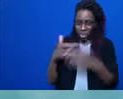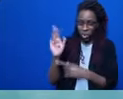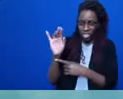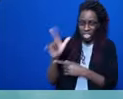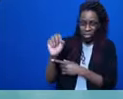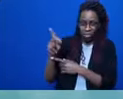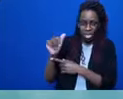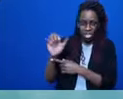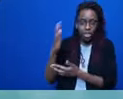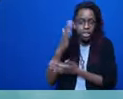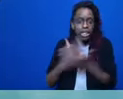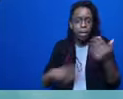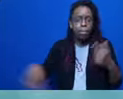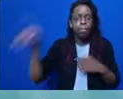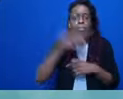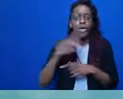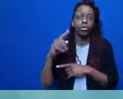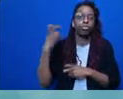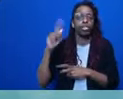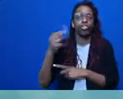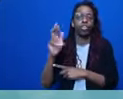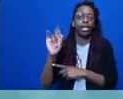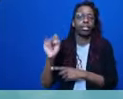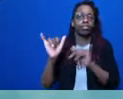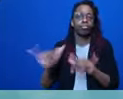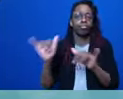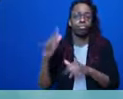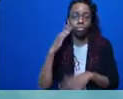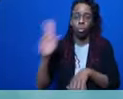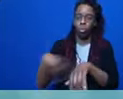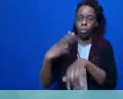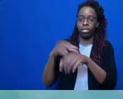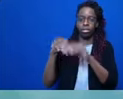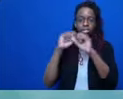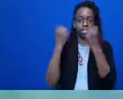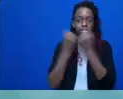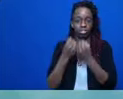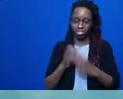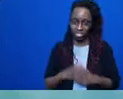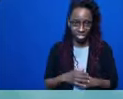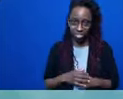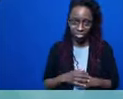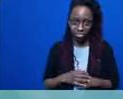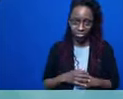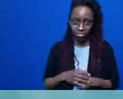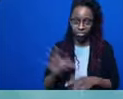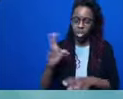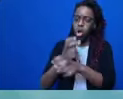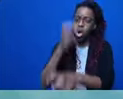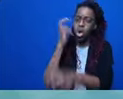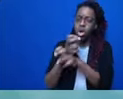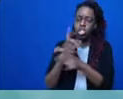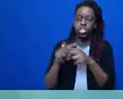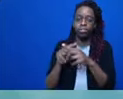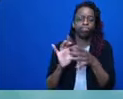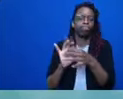society is woven, and it is hard to entangle them. So if you're called out today, particularly